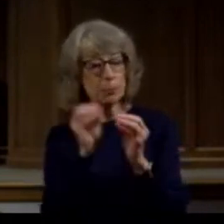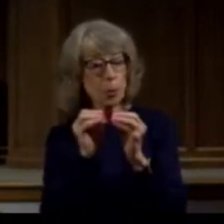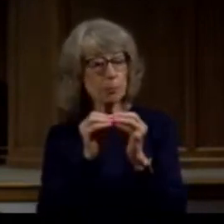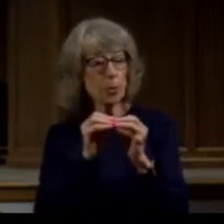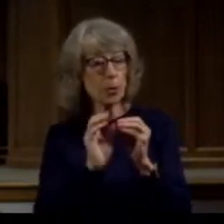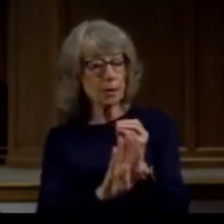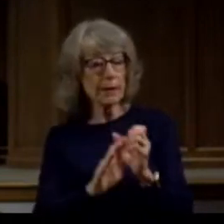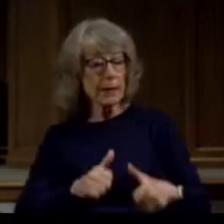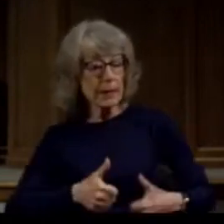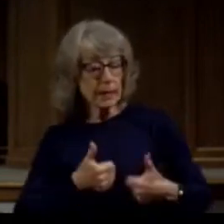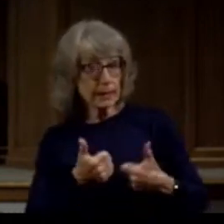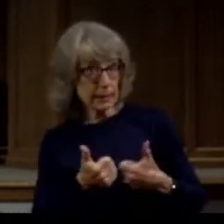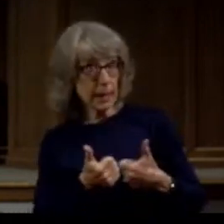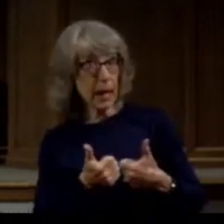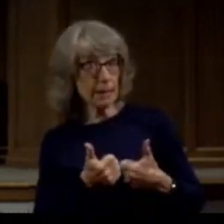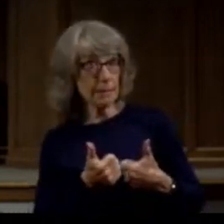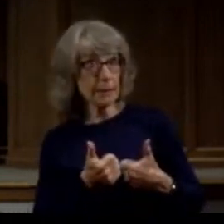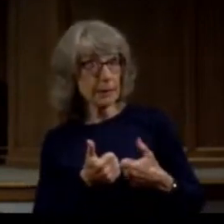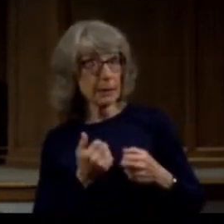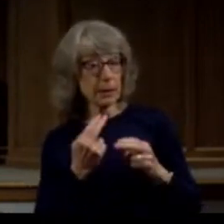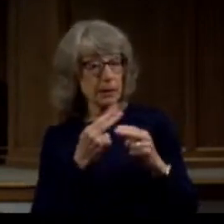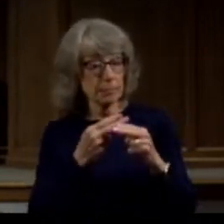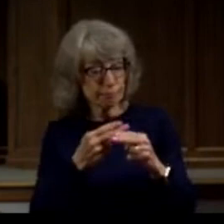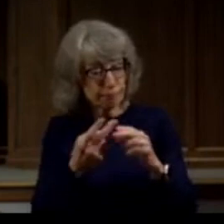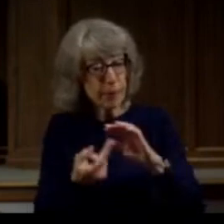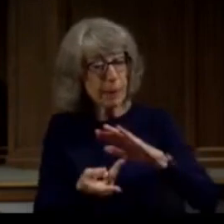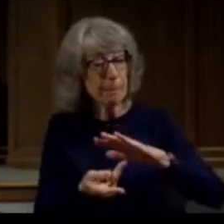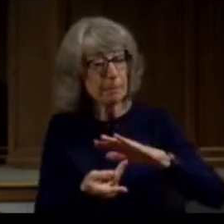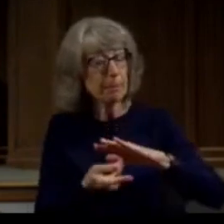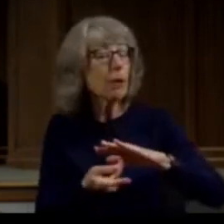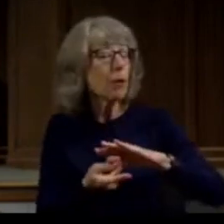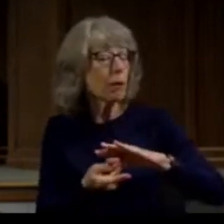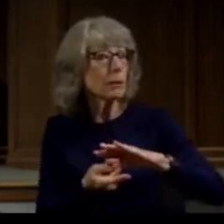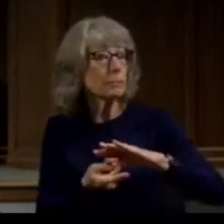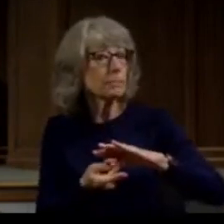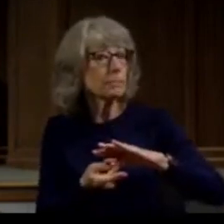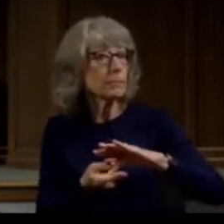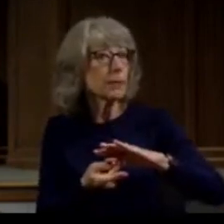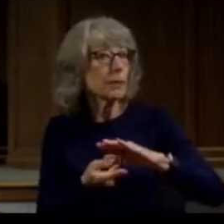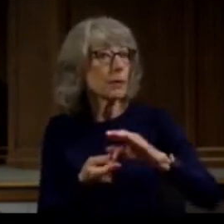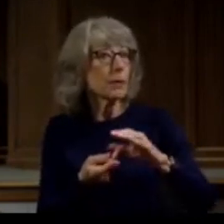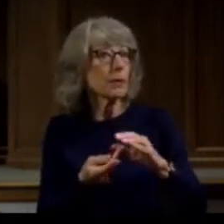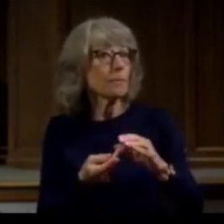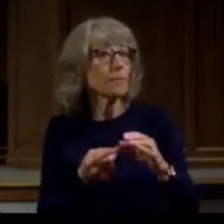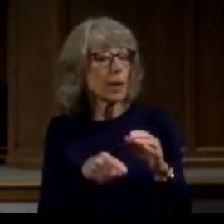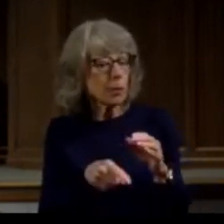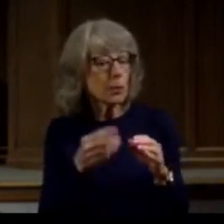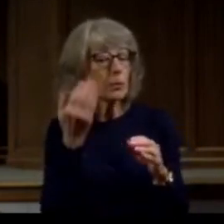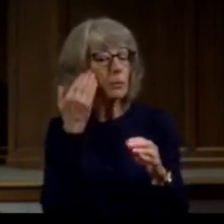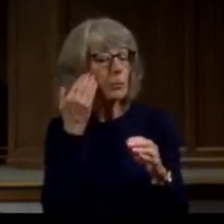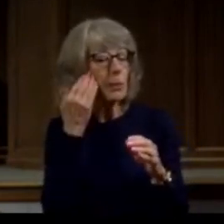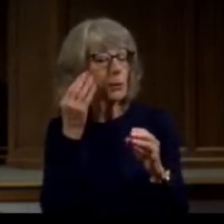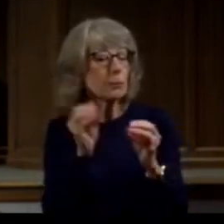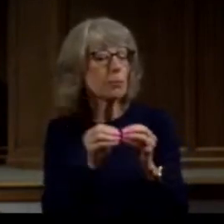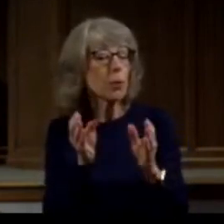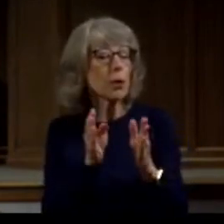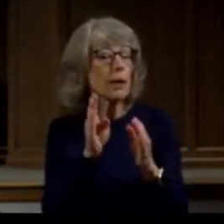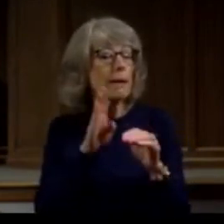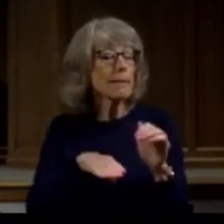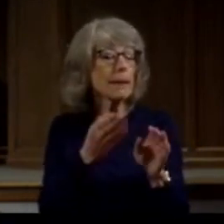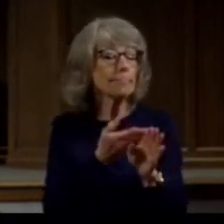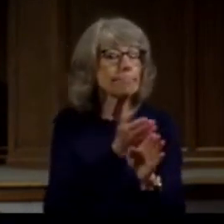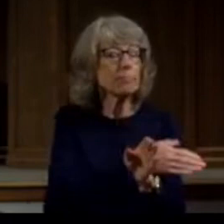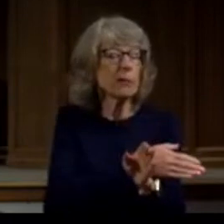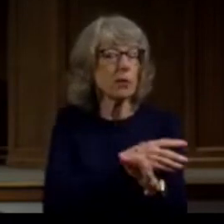with people who'd be more familiar with that name than the one that he would have had when he began with his Jewish community. So he